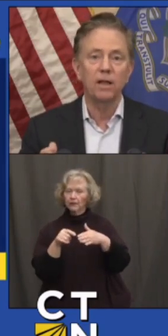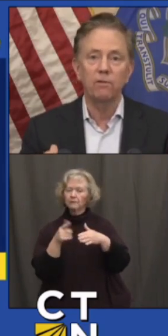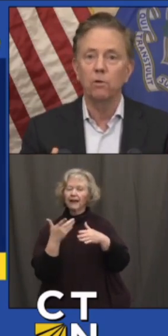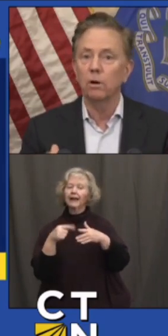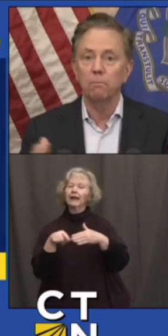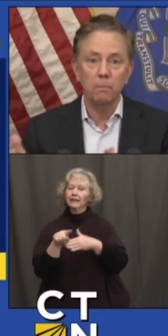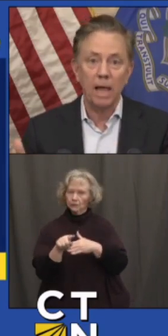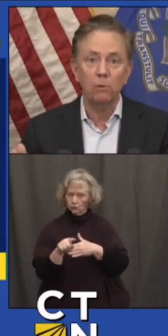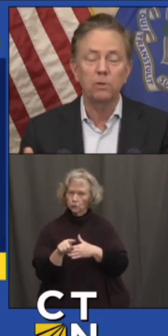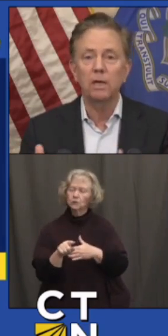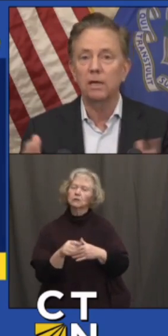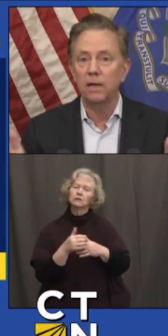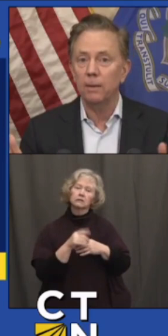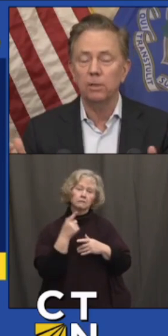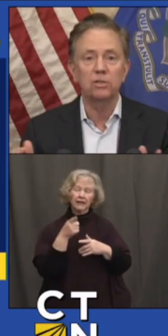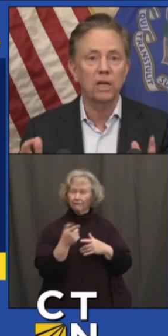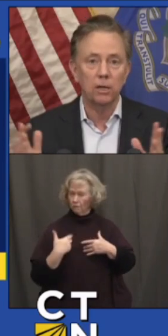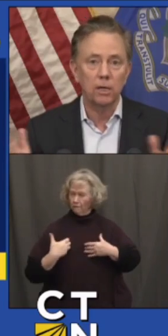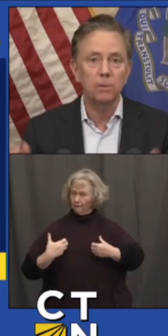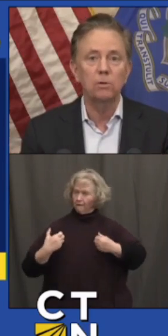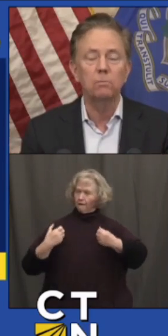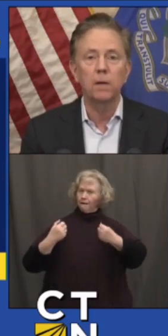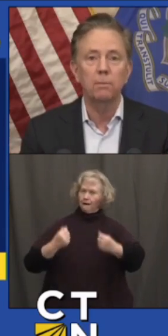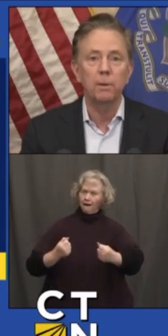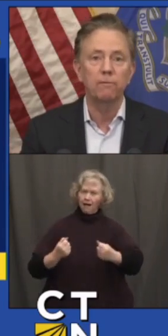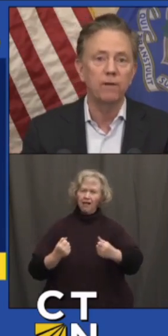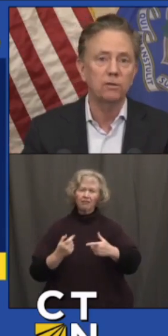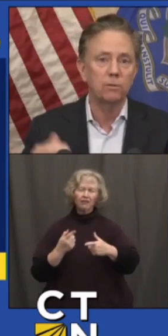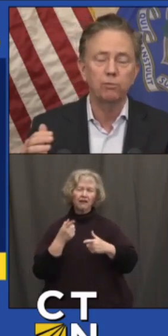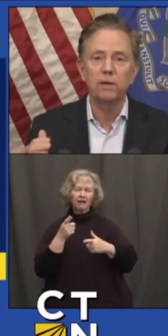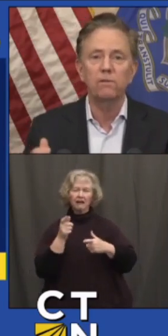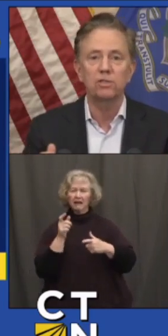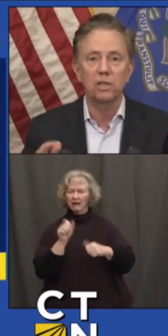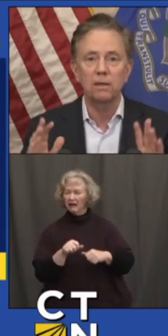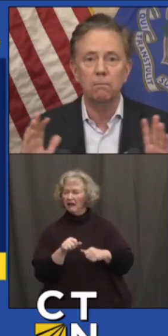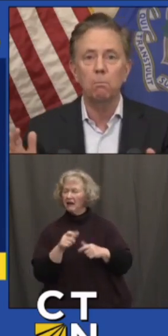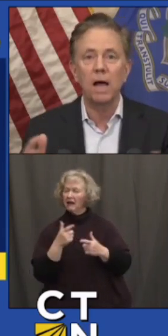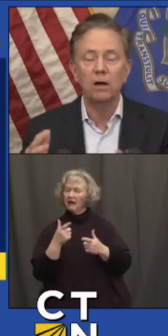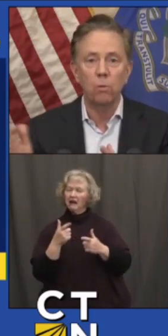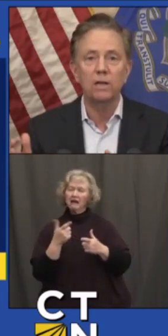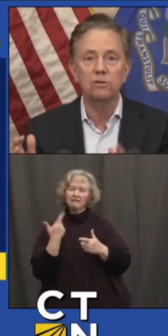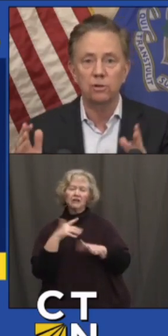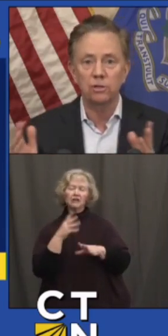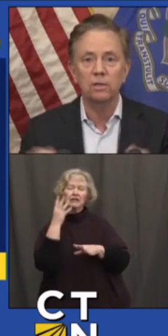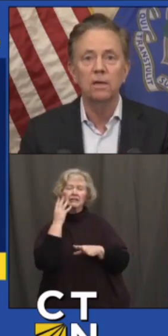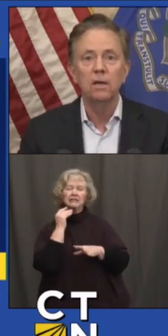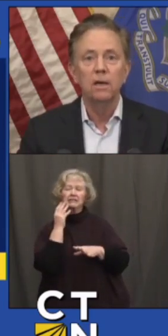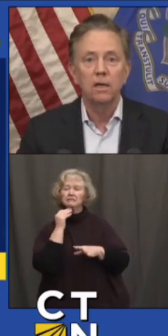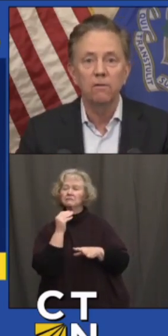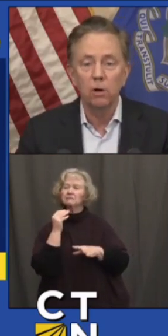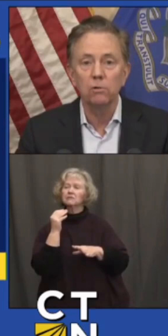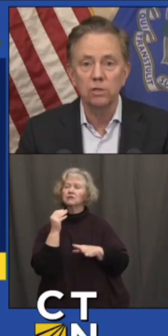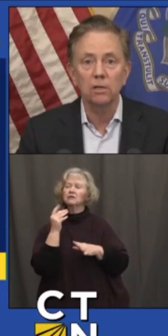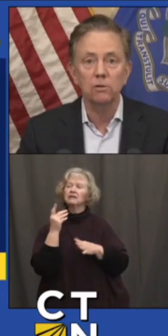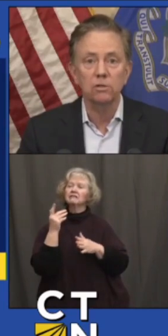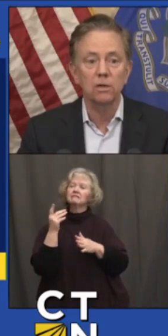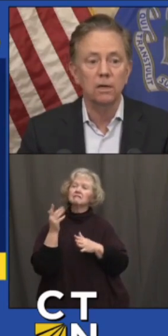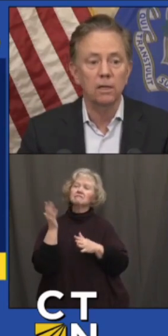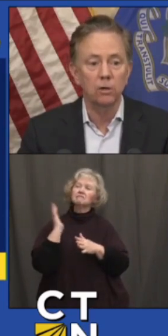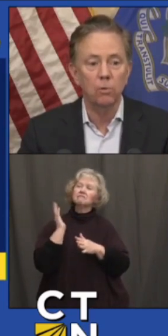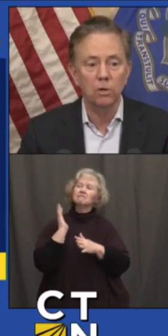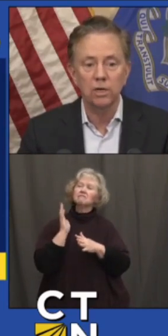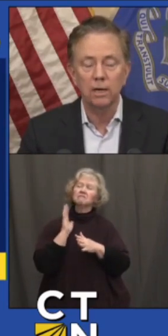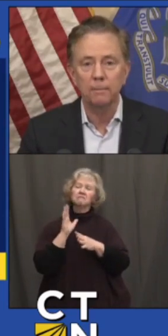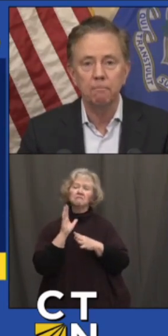again, if any of you are healthy, able to telecommute, maybe infected previously, not quite as urgent, give those others